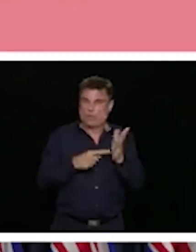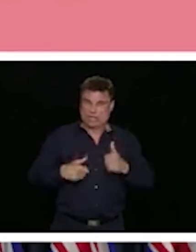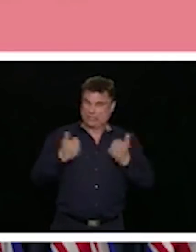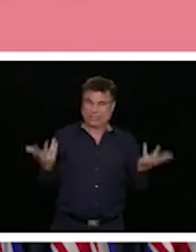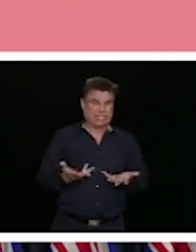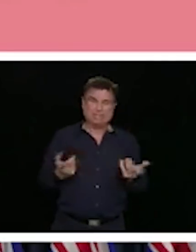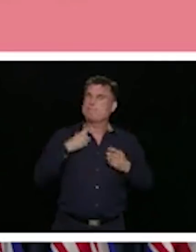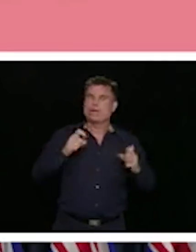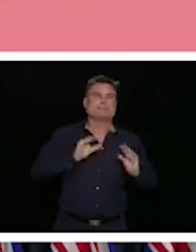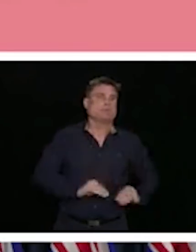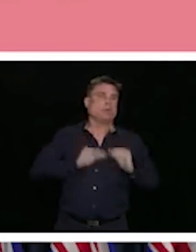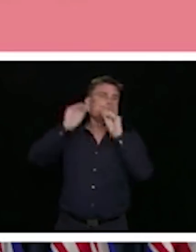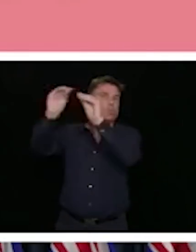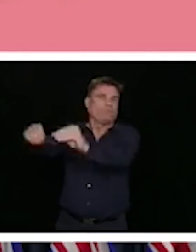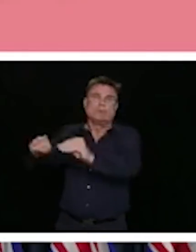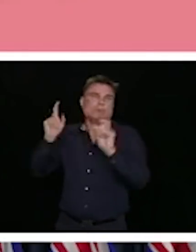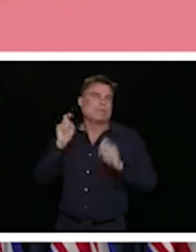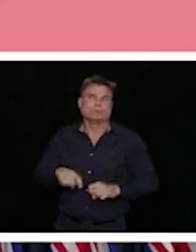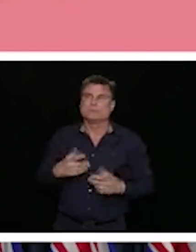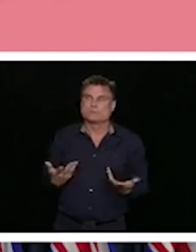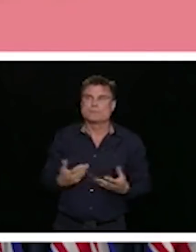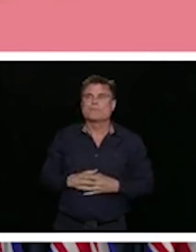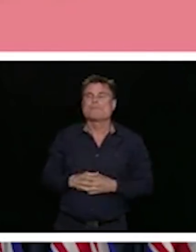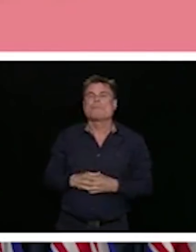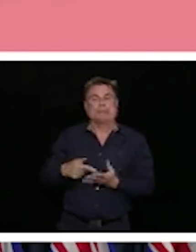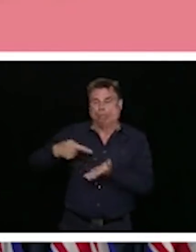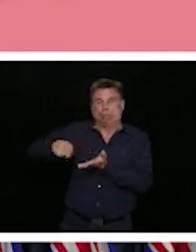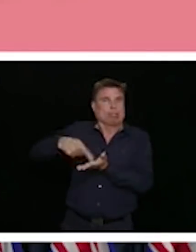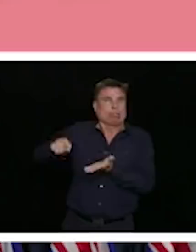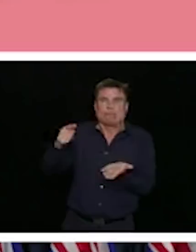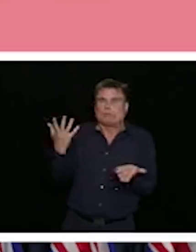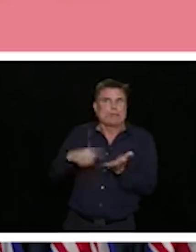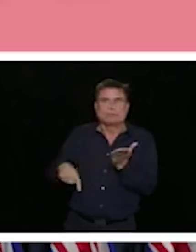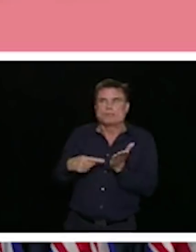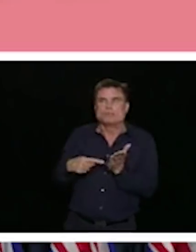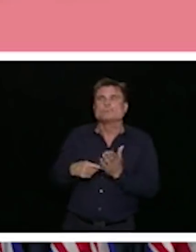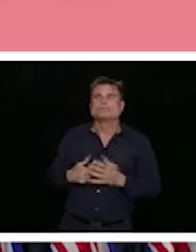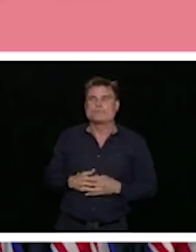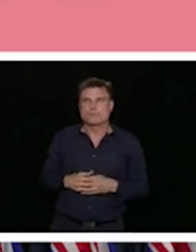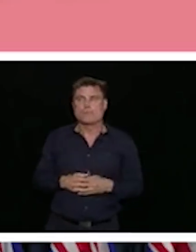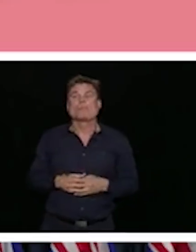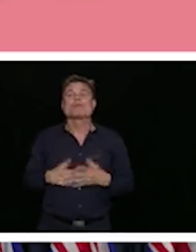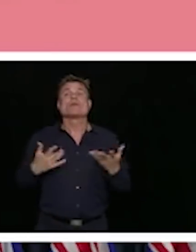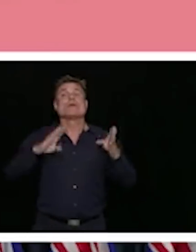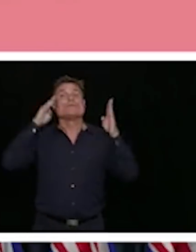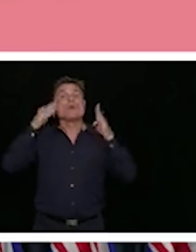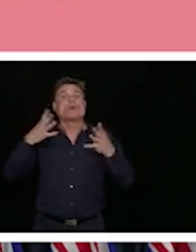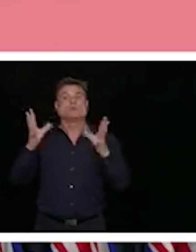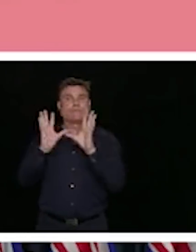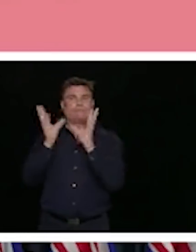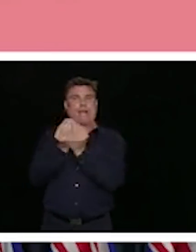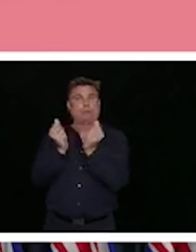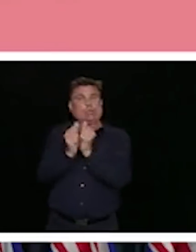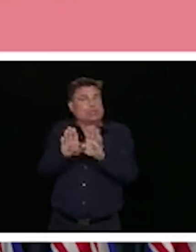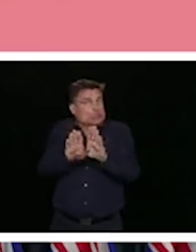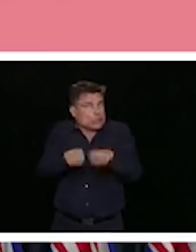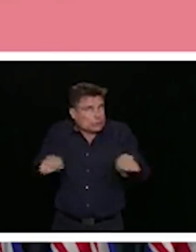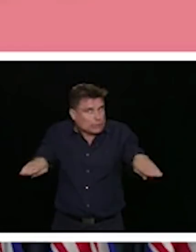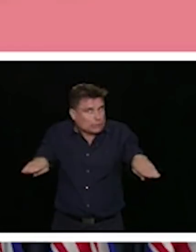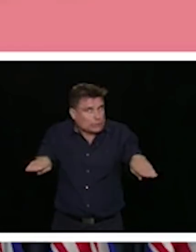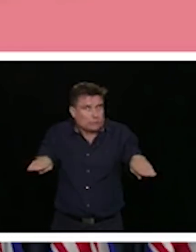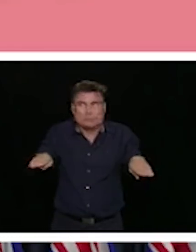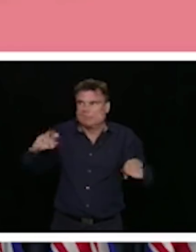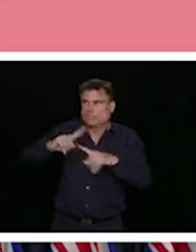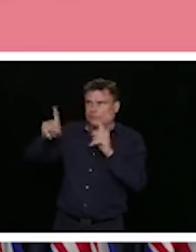The other group that we have looked at quite quickly, initially, in this, was families with